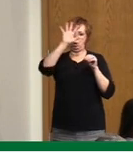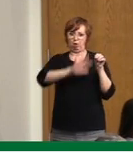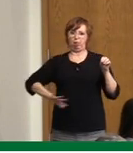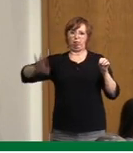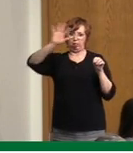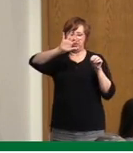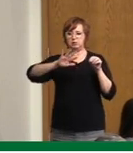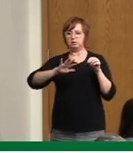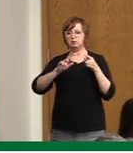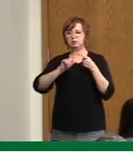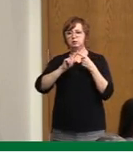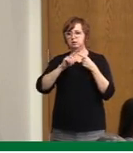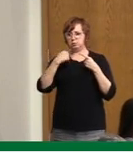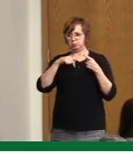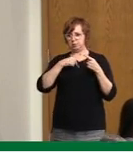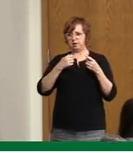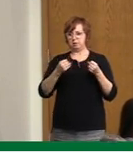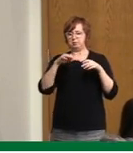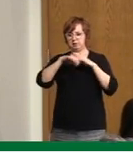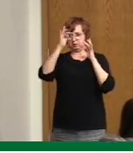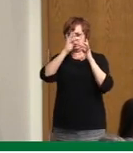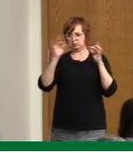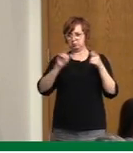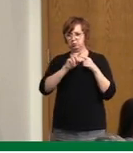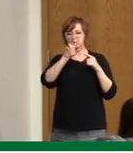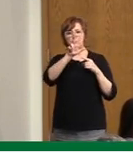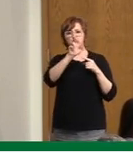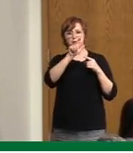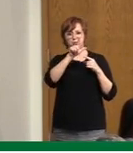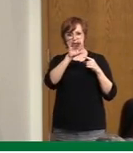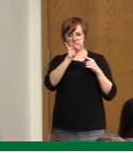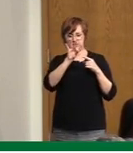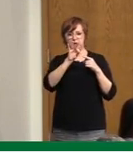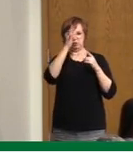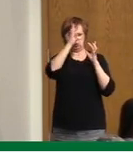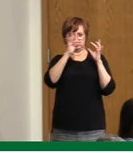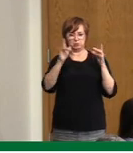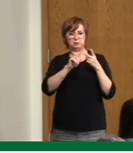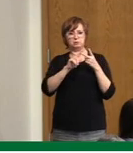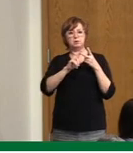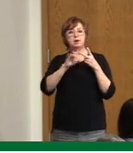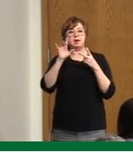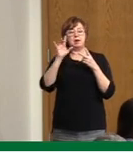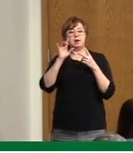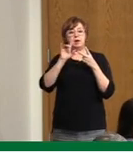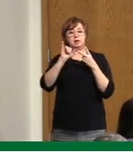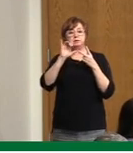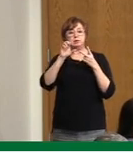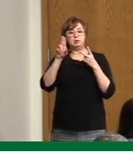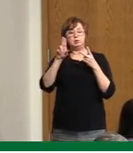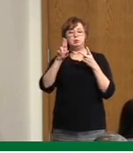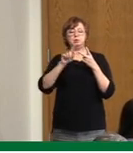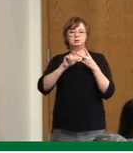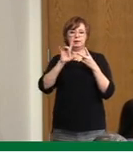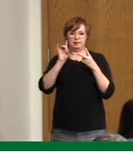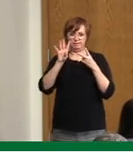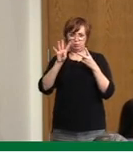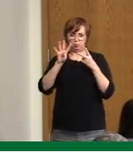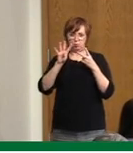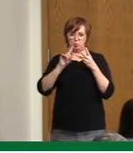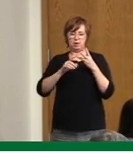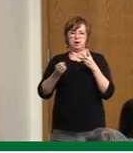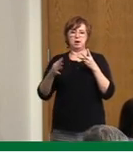329 ever hospitalized, 84 in ICU, and 53 deaths. This number was up to date since yesterday,